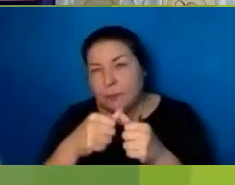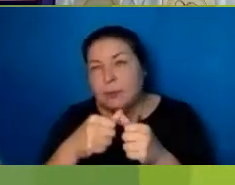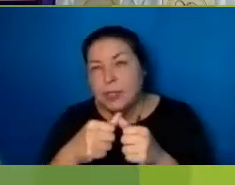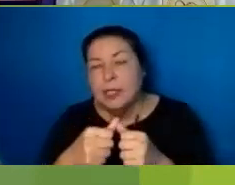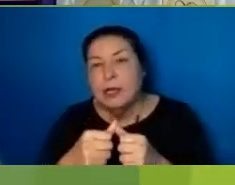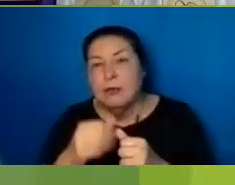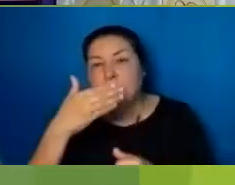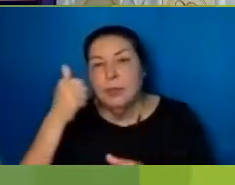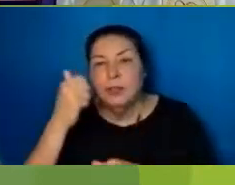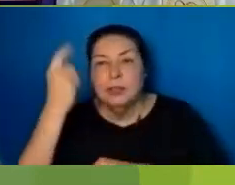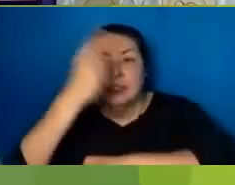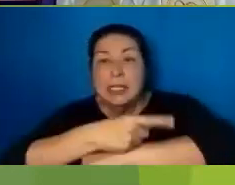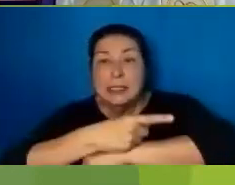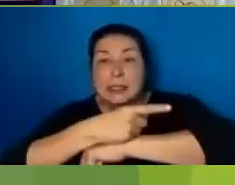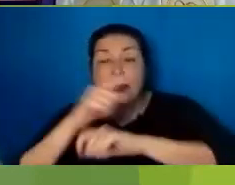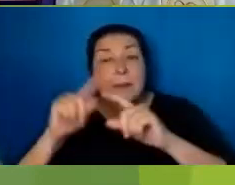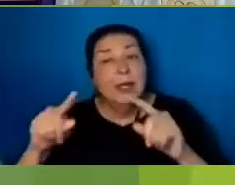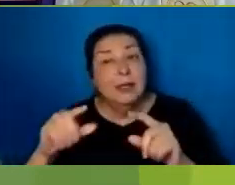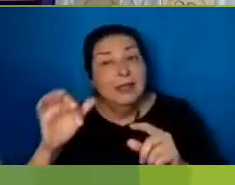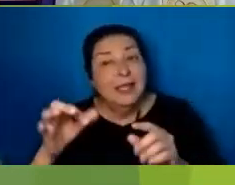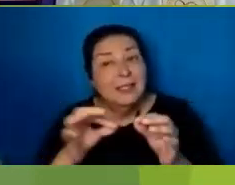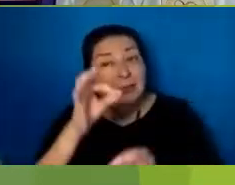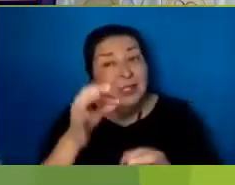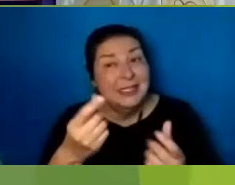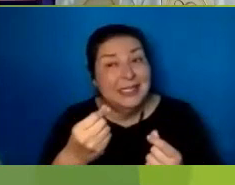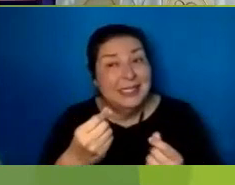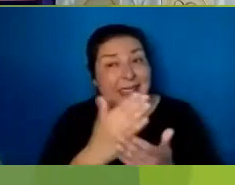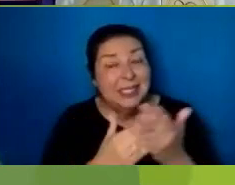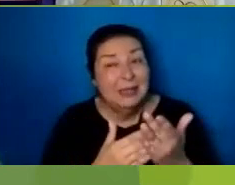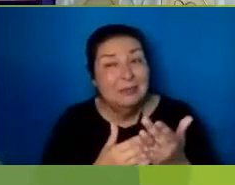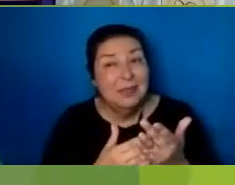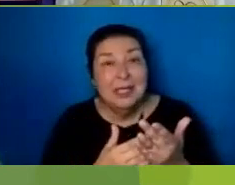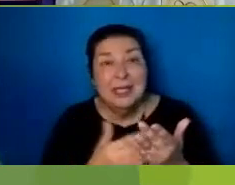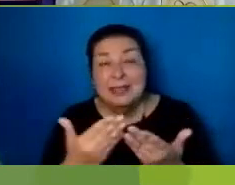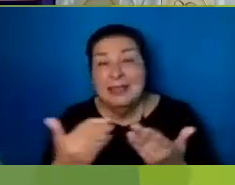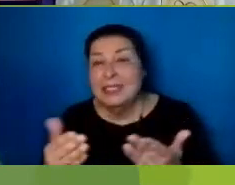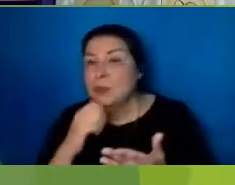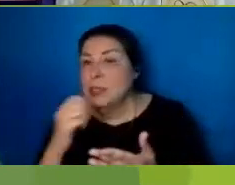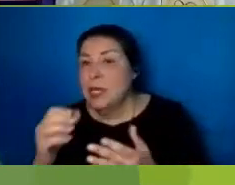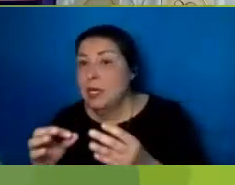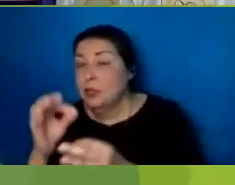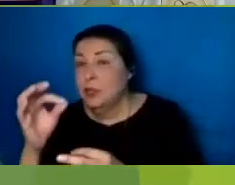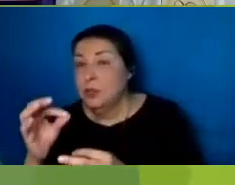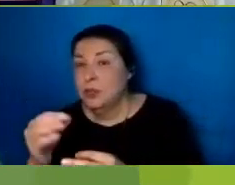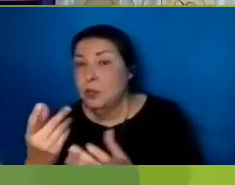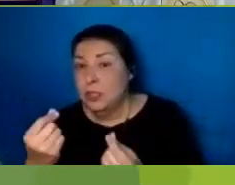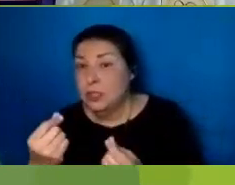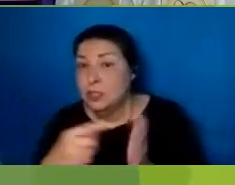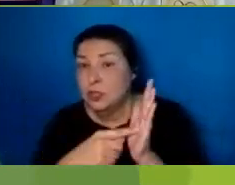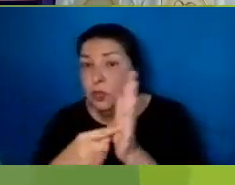Ghost Did some Very un-ghost Like things He holds Out his Hands and Feet Here Come